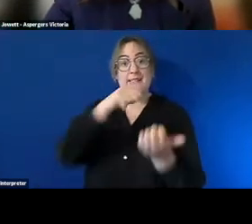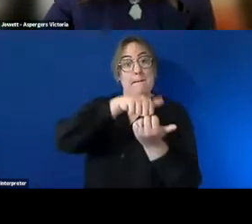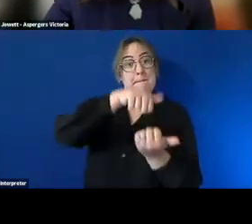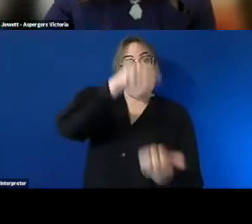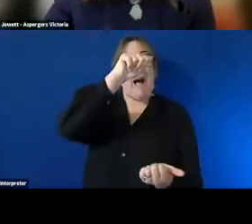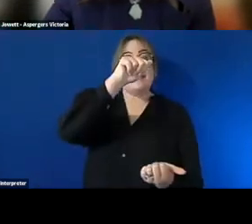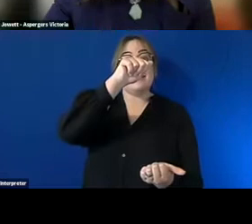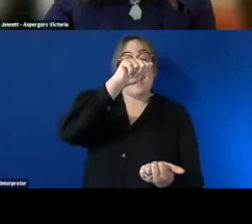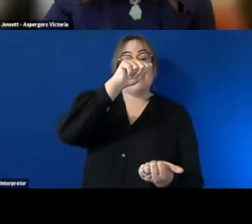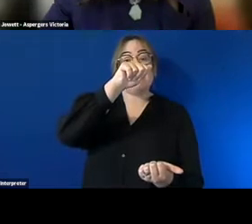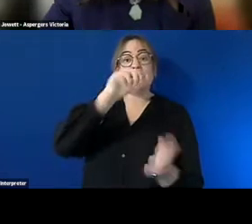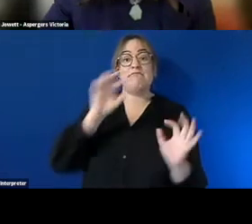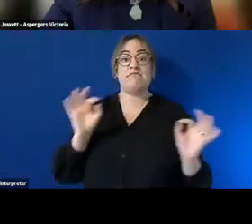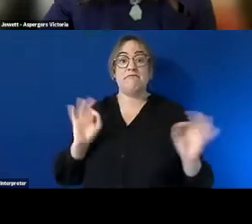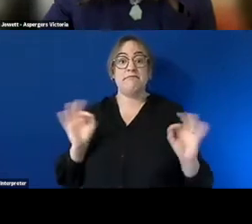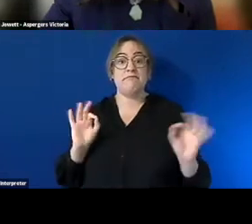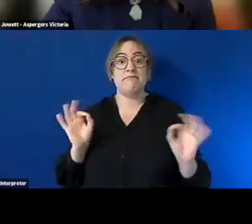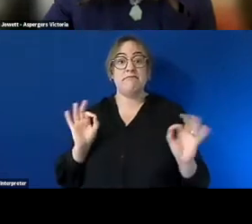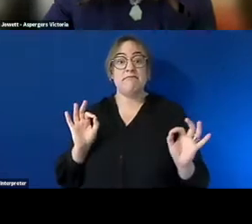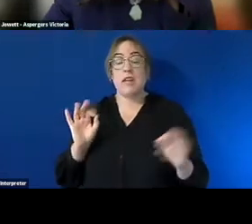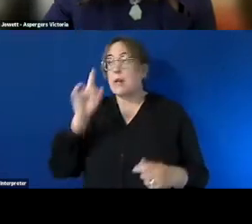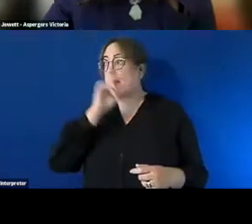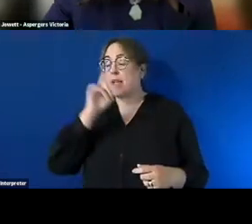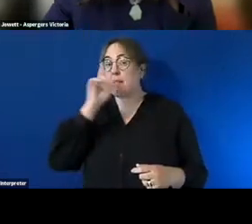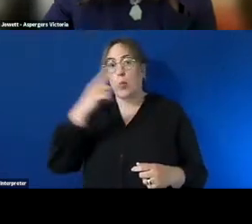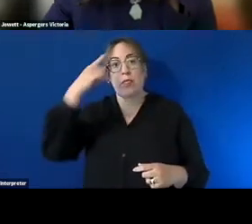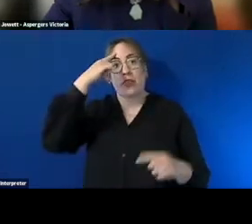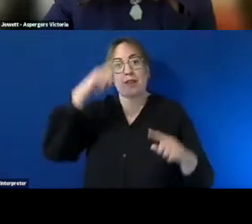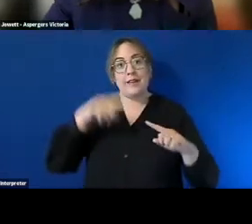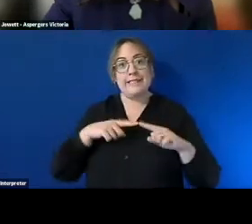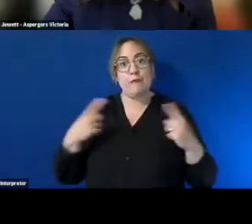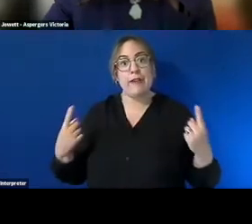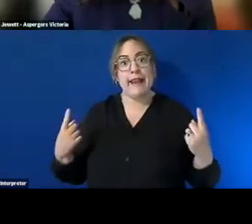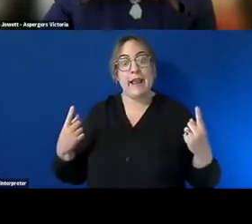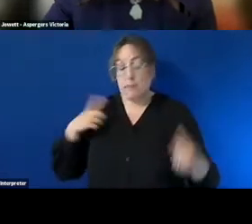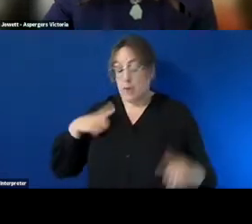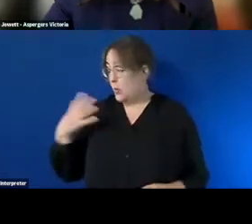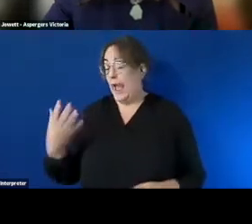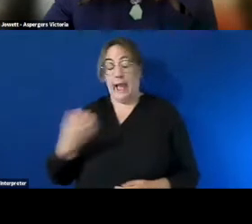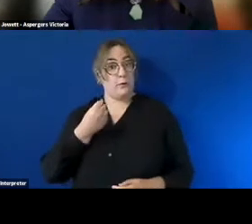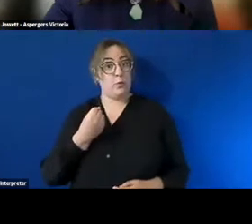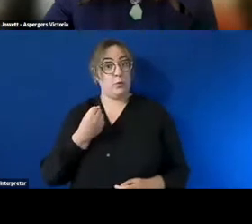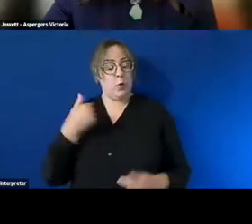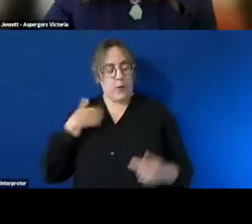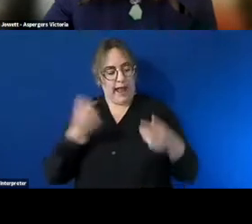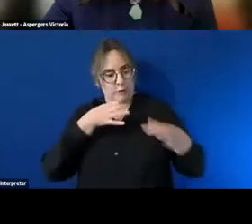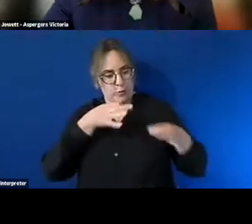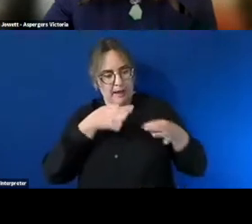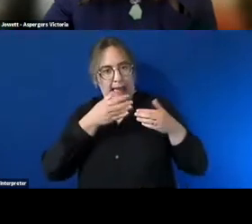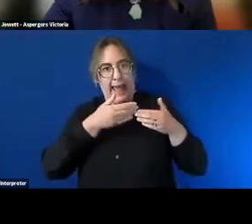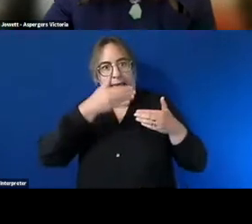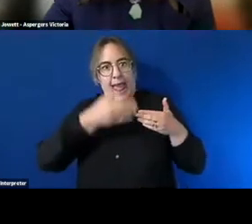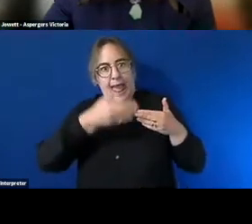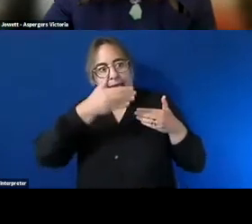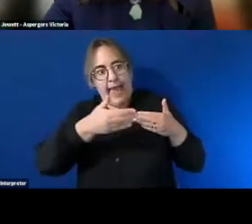are reliant and innovative thinkers because we have to be um we have to always plan ahead because we don't know how